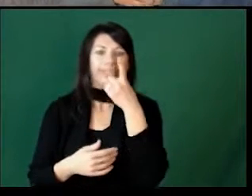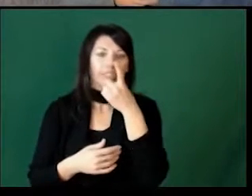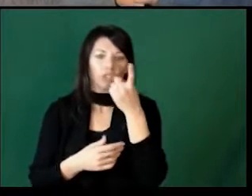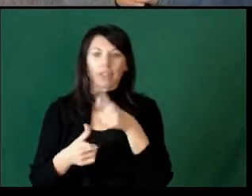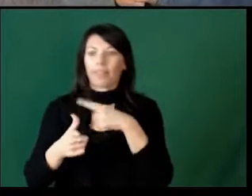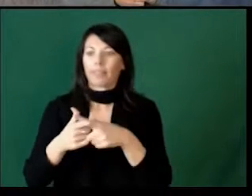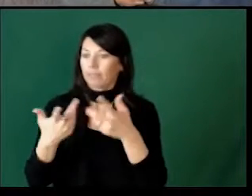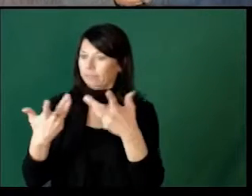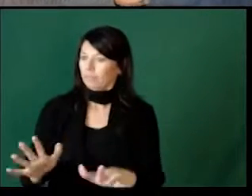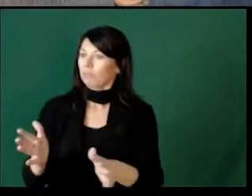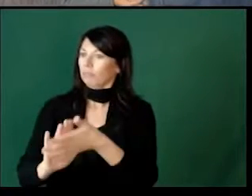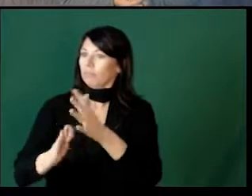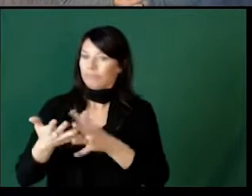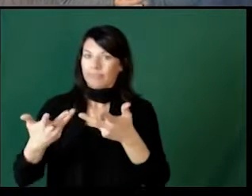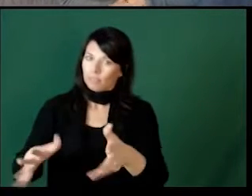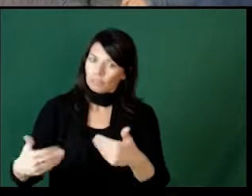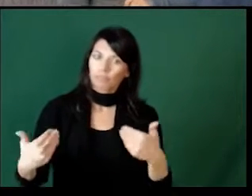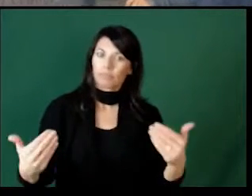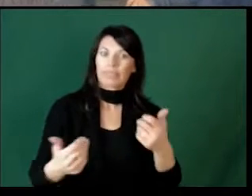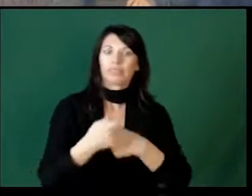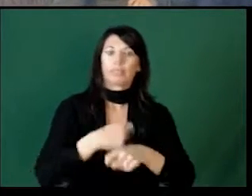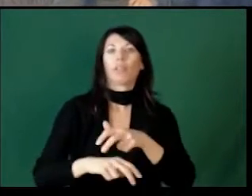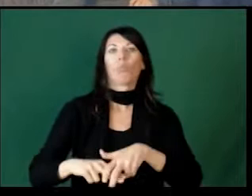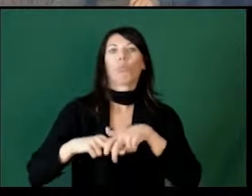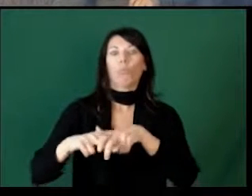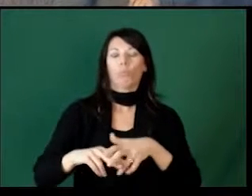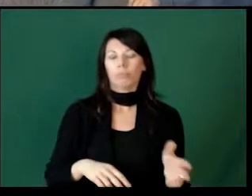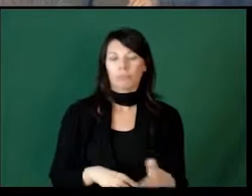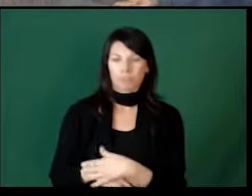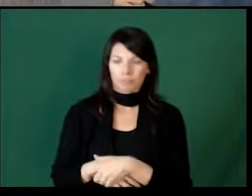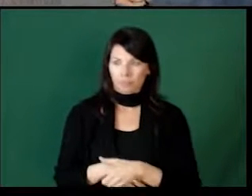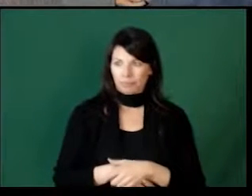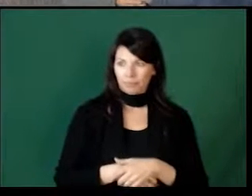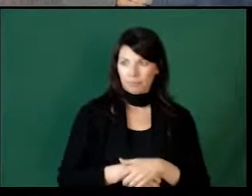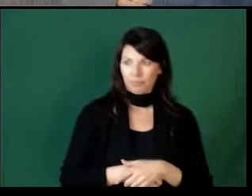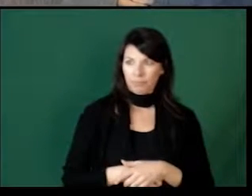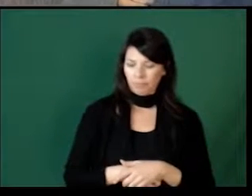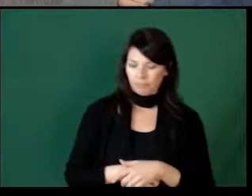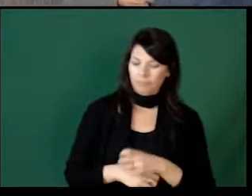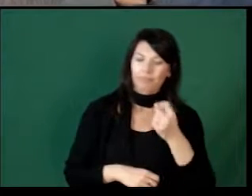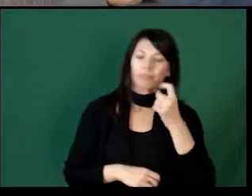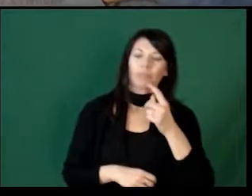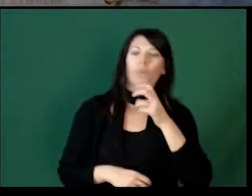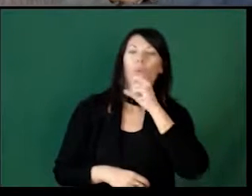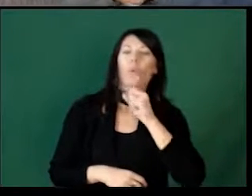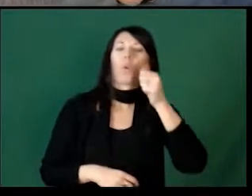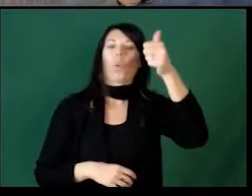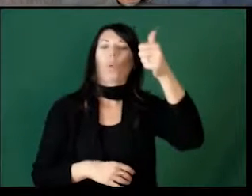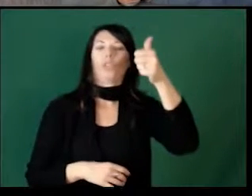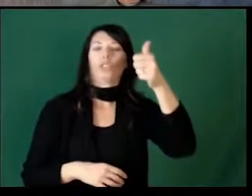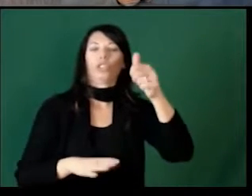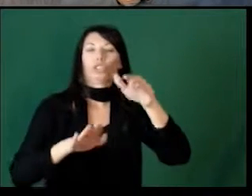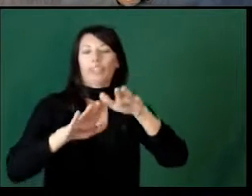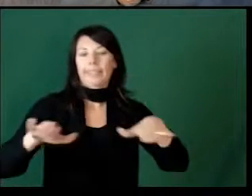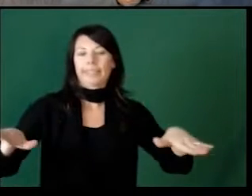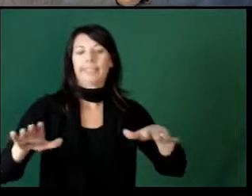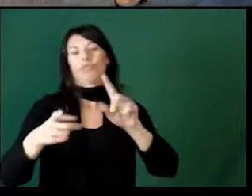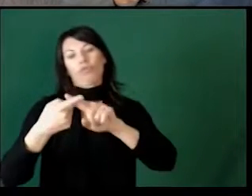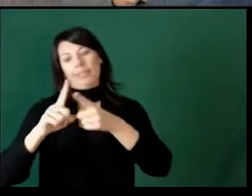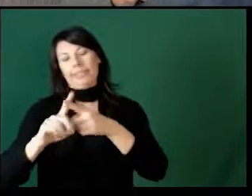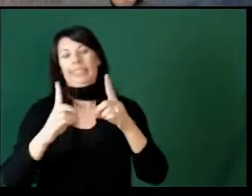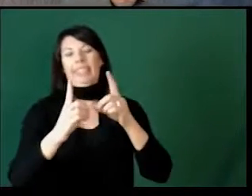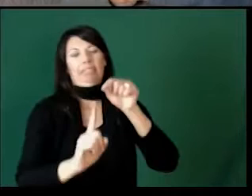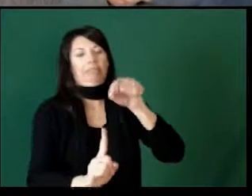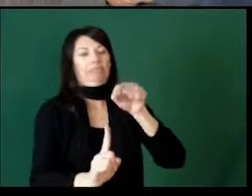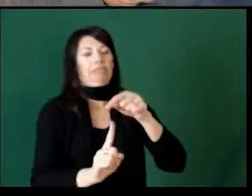on afterwards. An older struggle that we get with kids that are a little bit older in age is friends and dating.